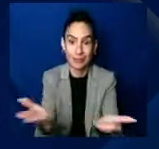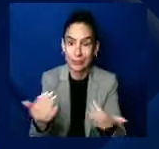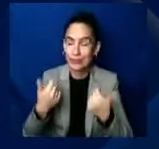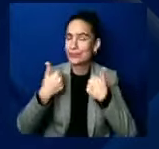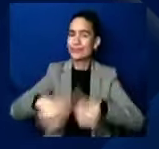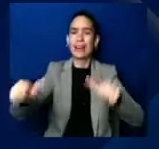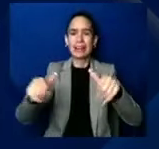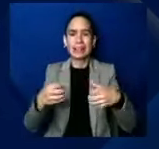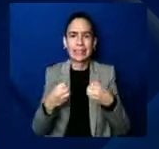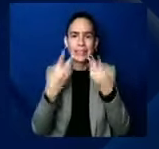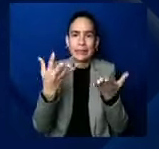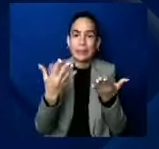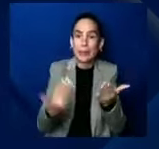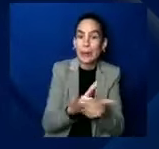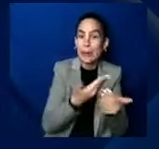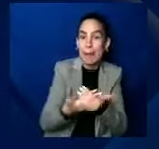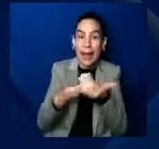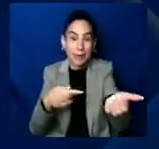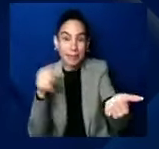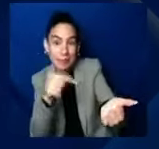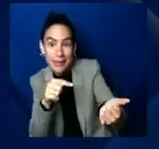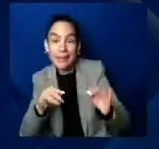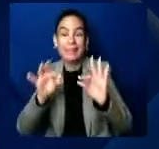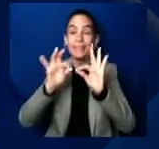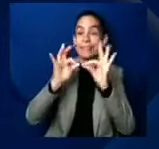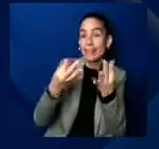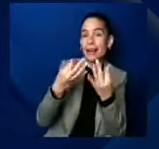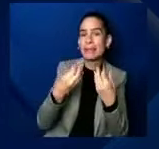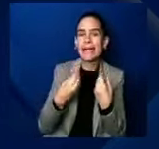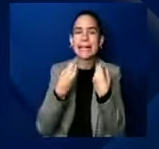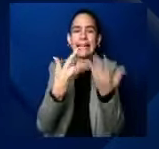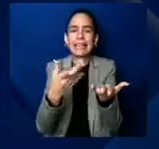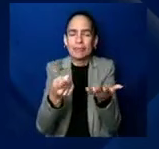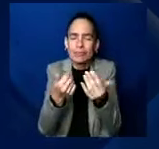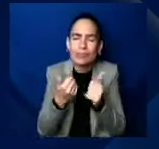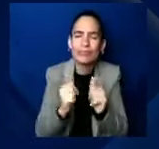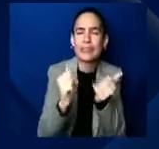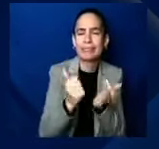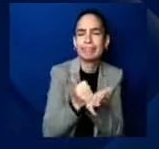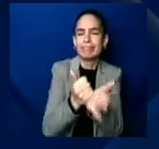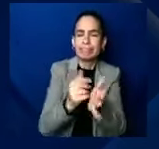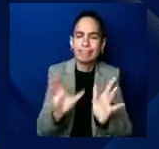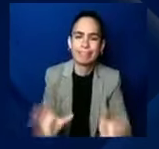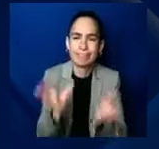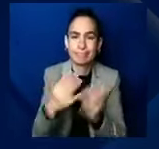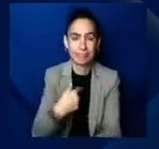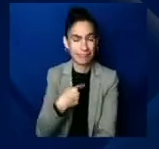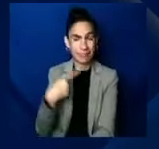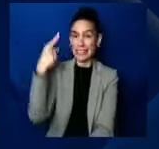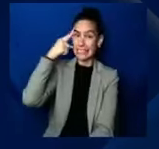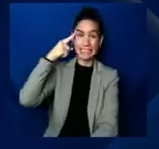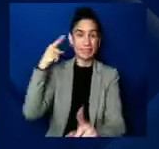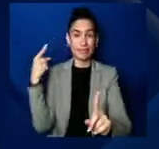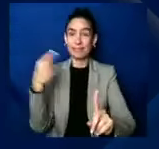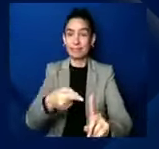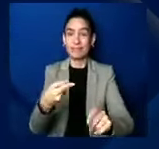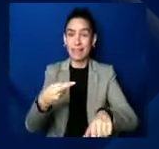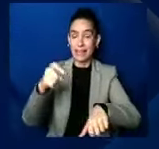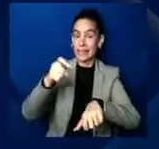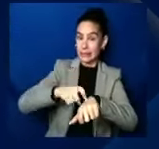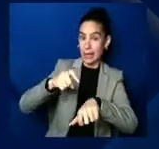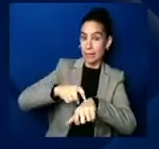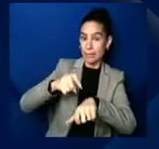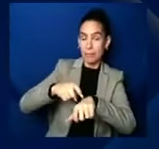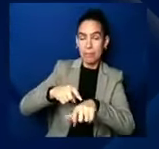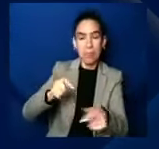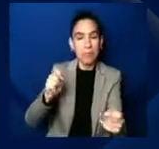shot. So I, this stuff is all interconnected and I do think the tide is going to turn and, and whether or not a senator from West Virginia wants